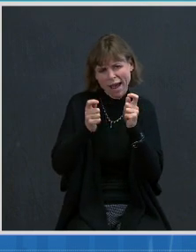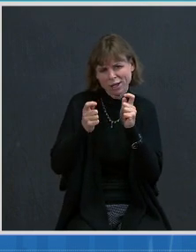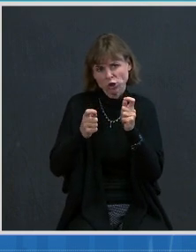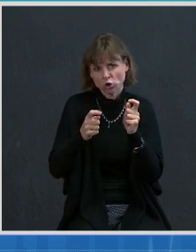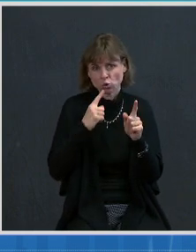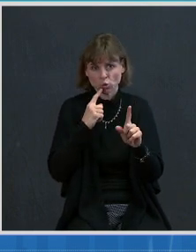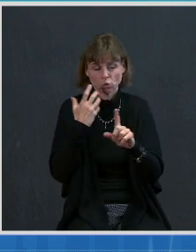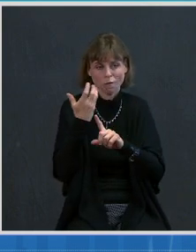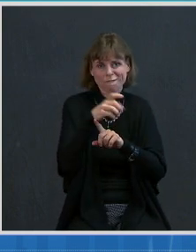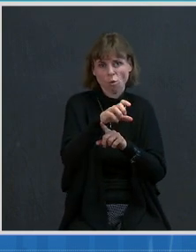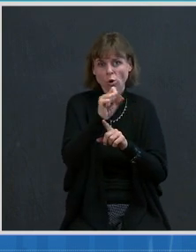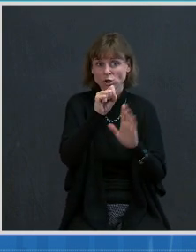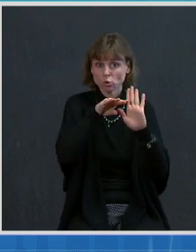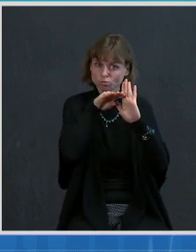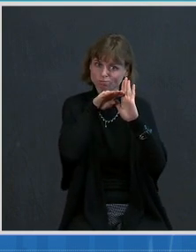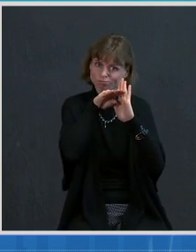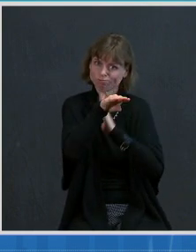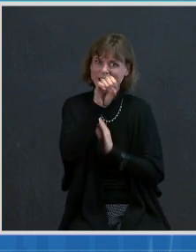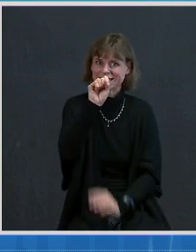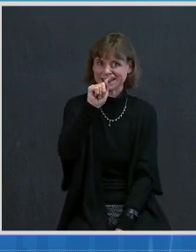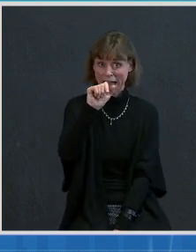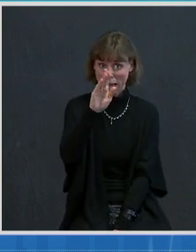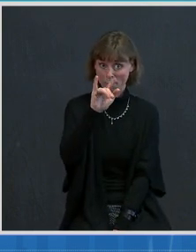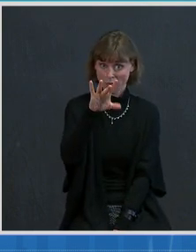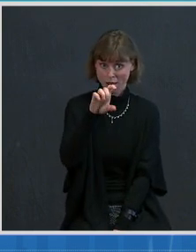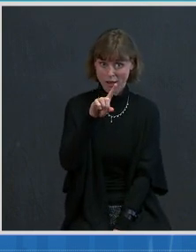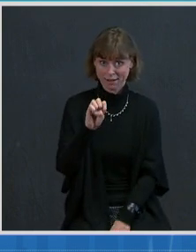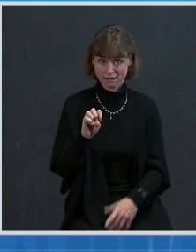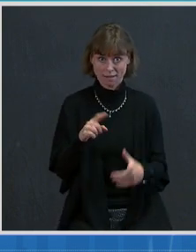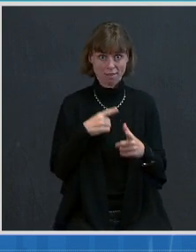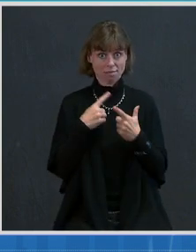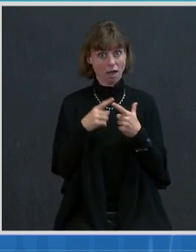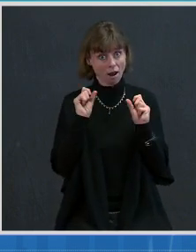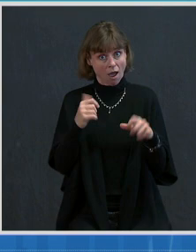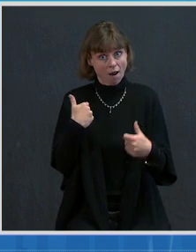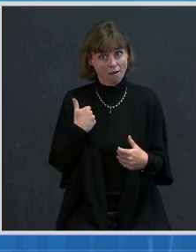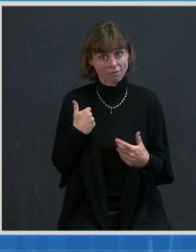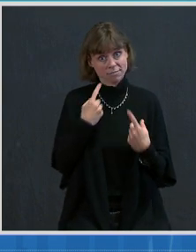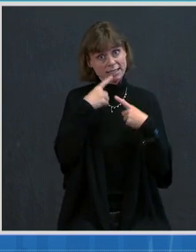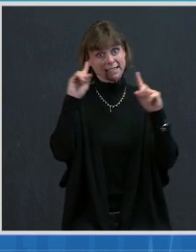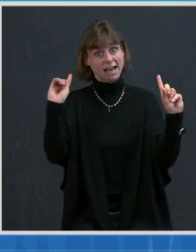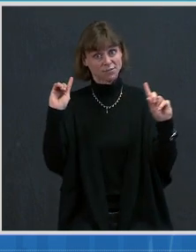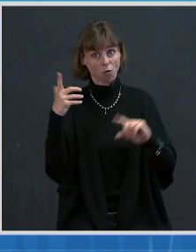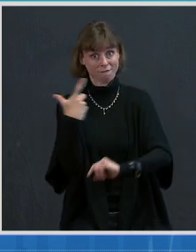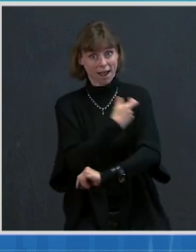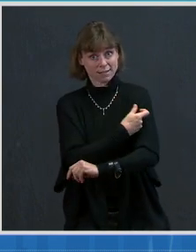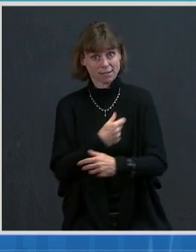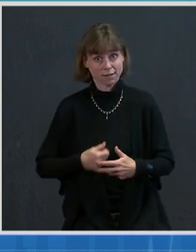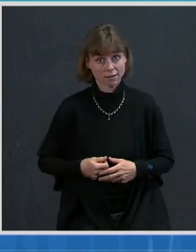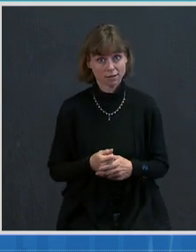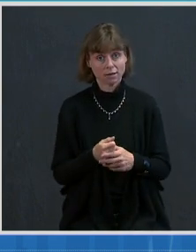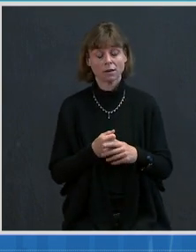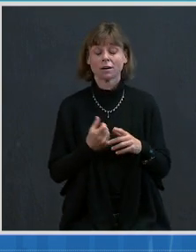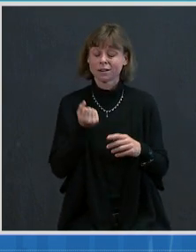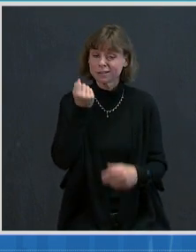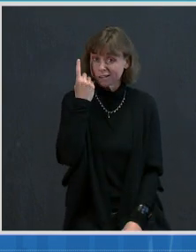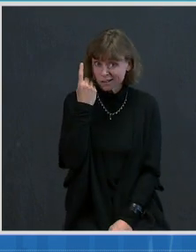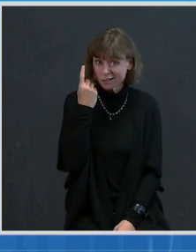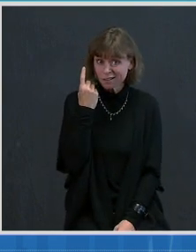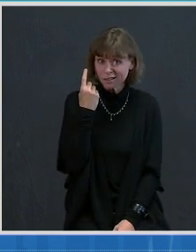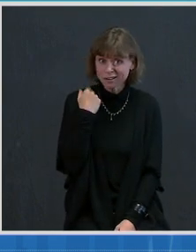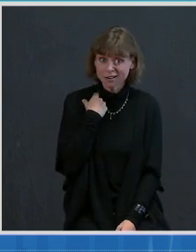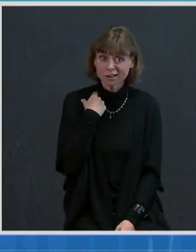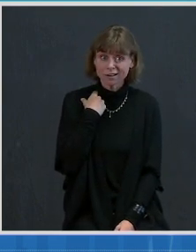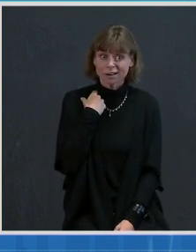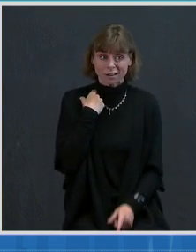have what would be a successful MERS-CoV-2 vaccine. But, however, given the